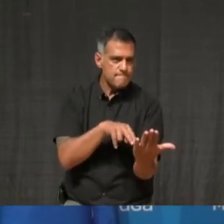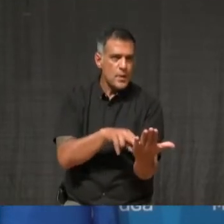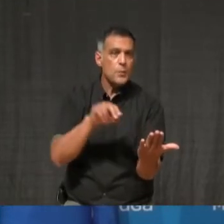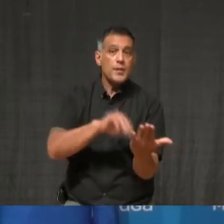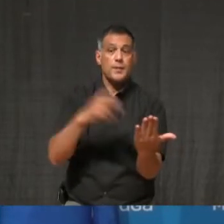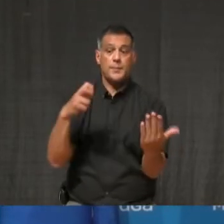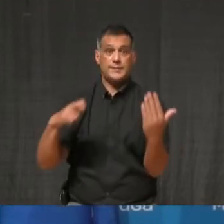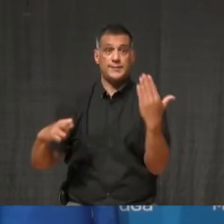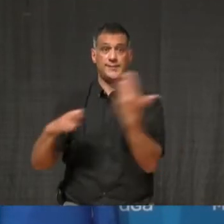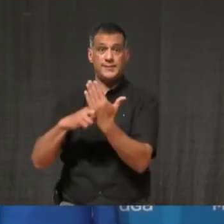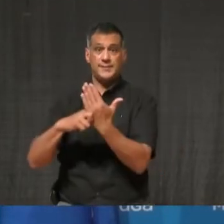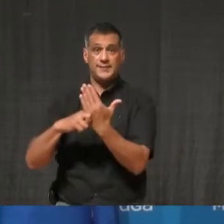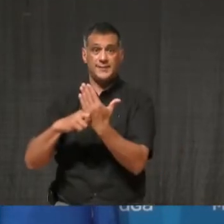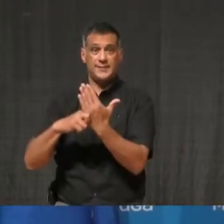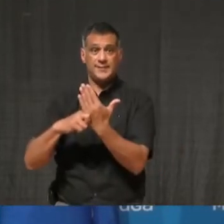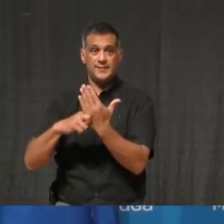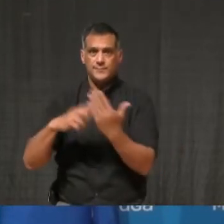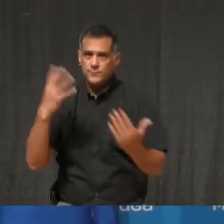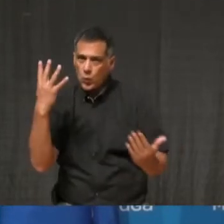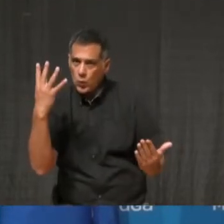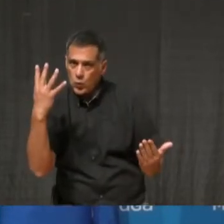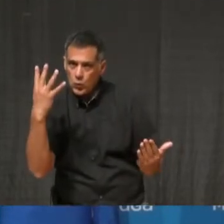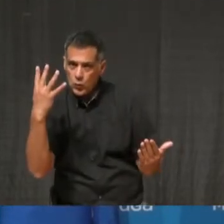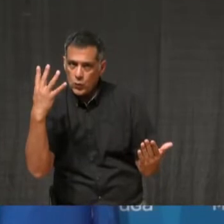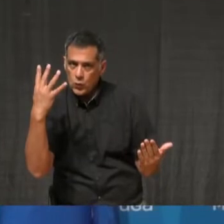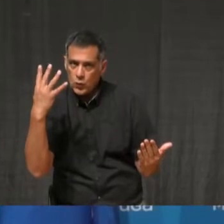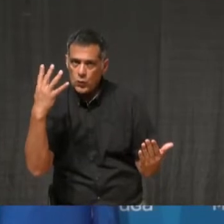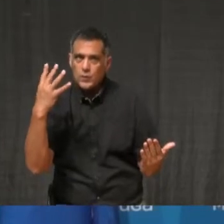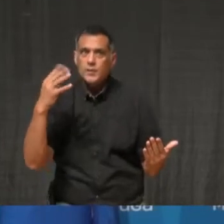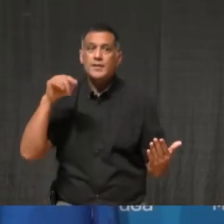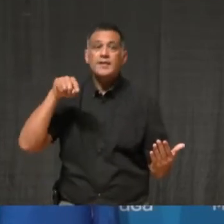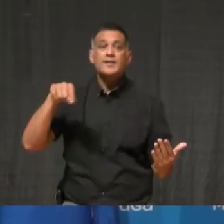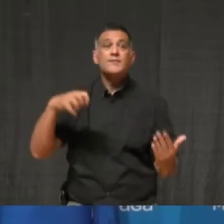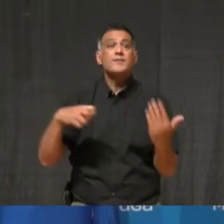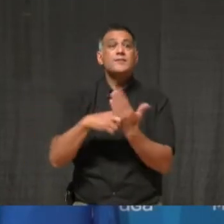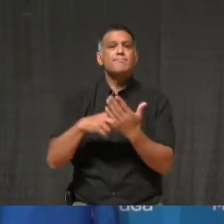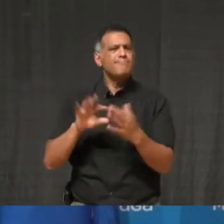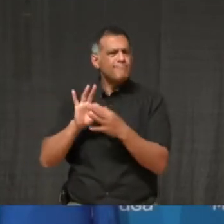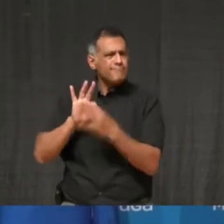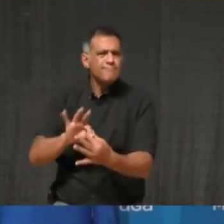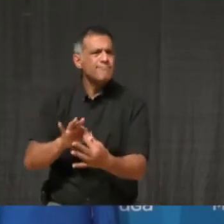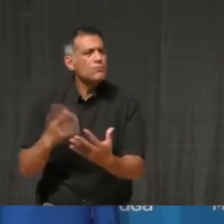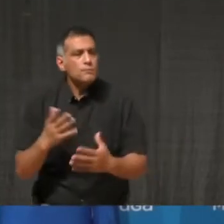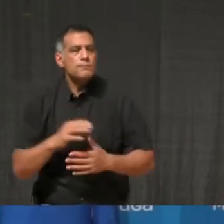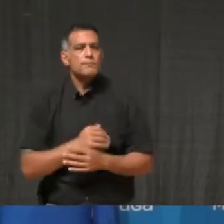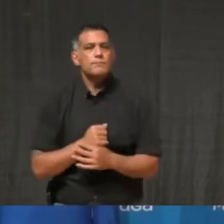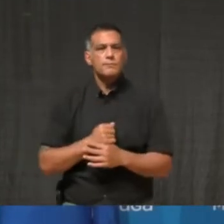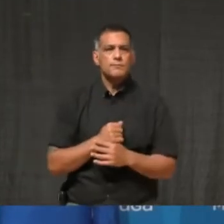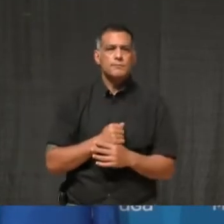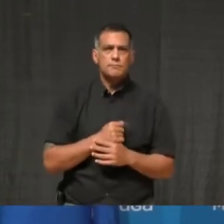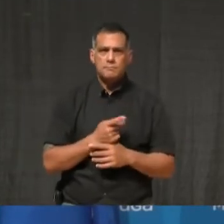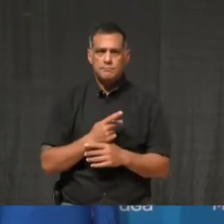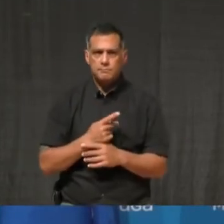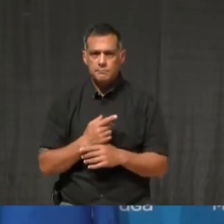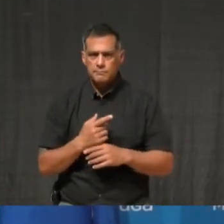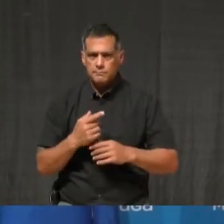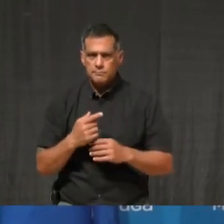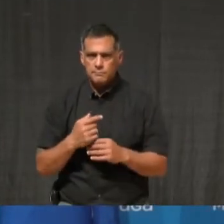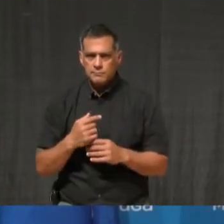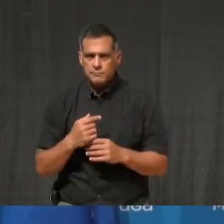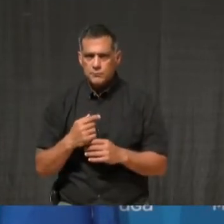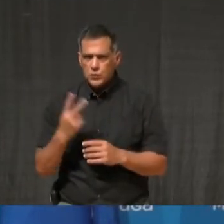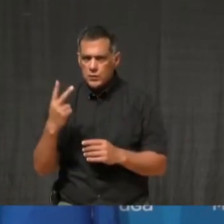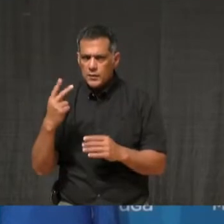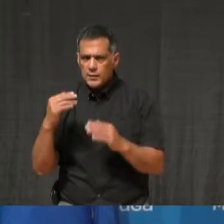four, and they related to stage two-and-a-half openings, so I can